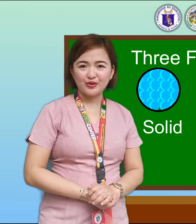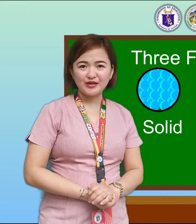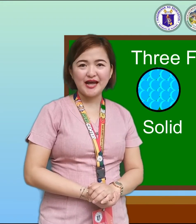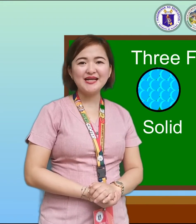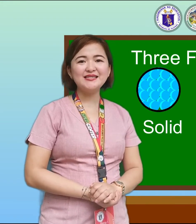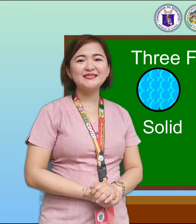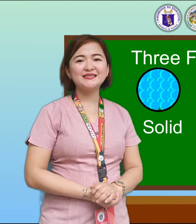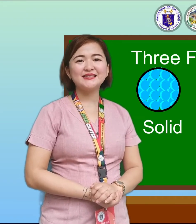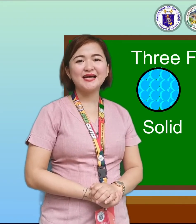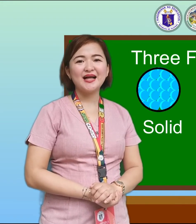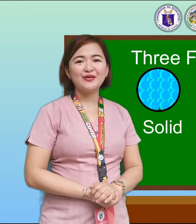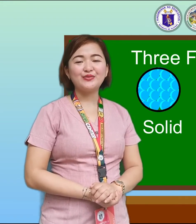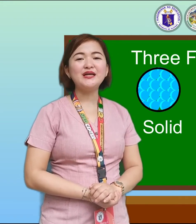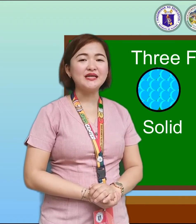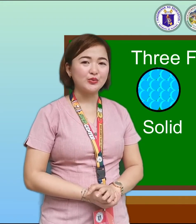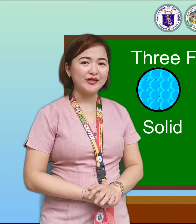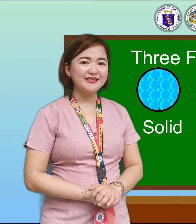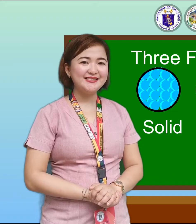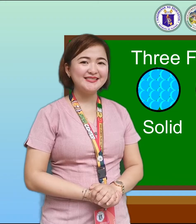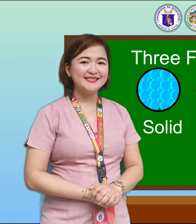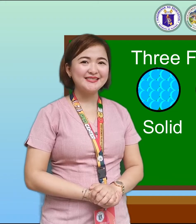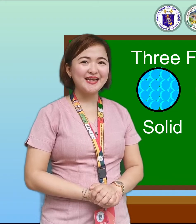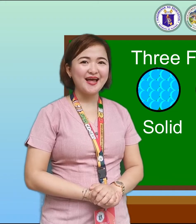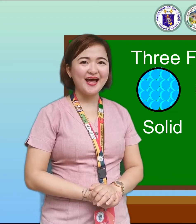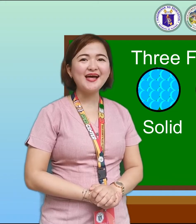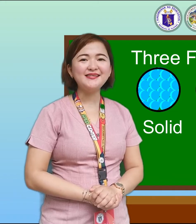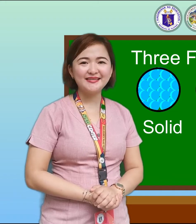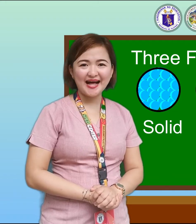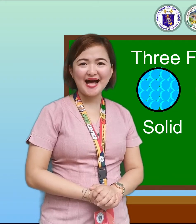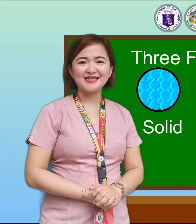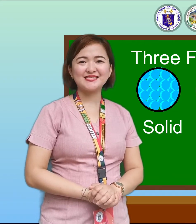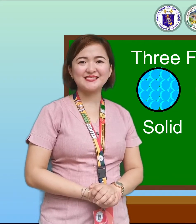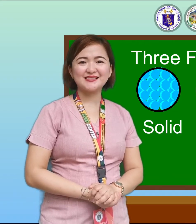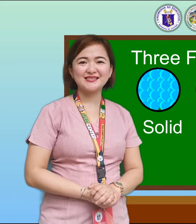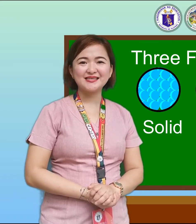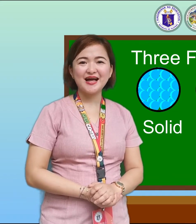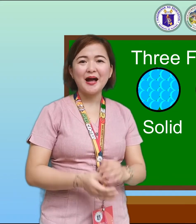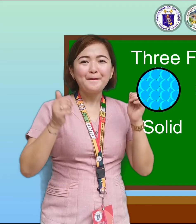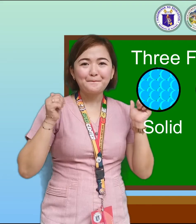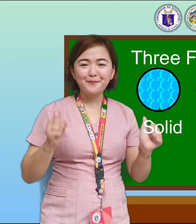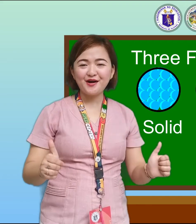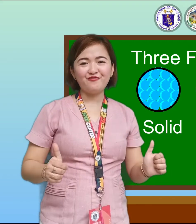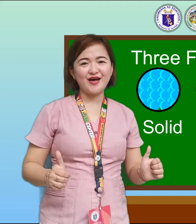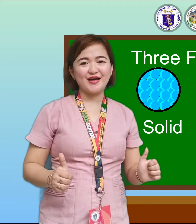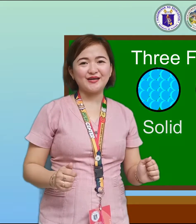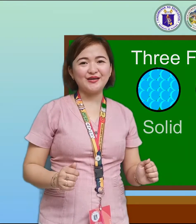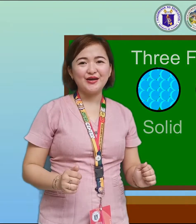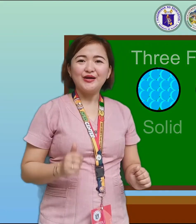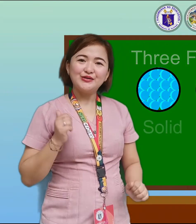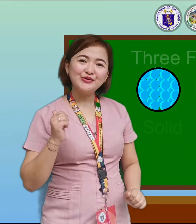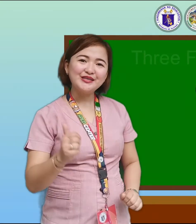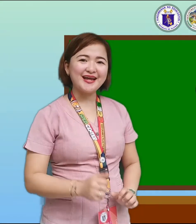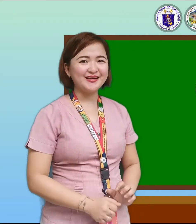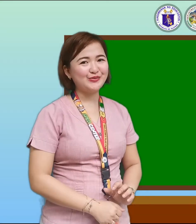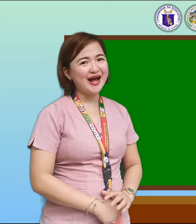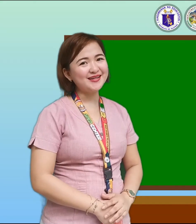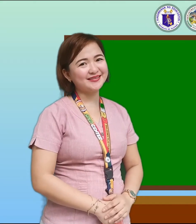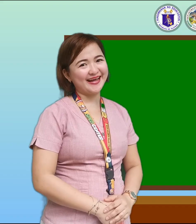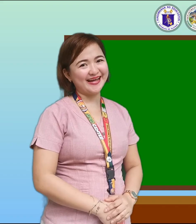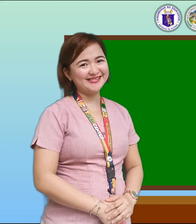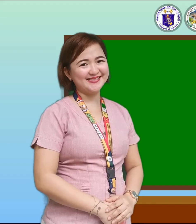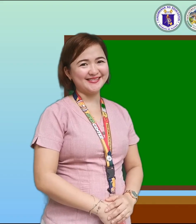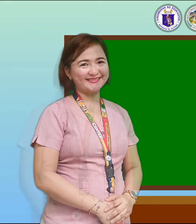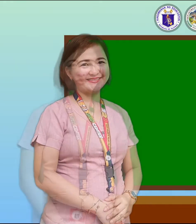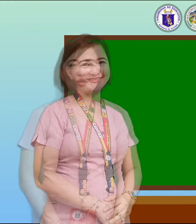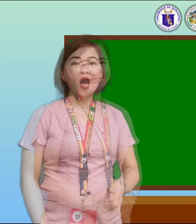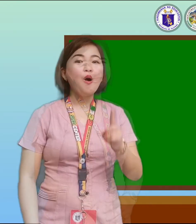The solid, The liquid, And gas. Perfect! You get it right,